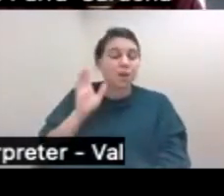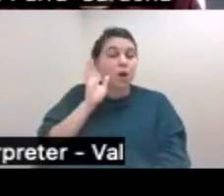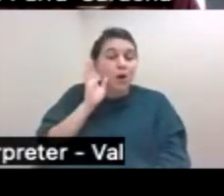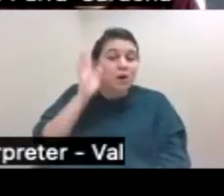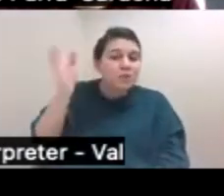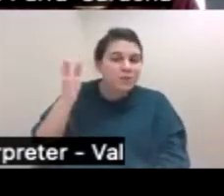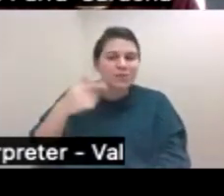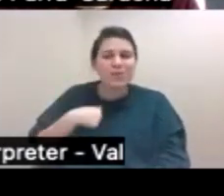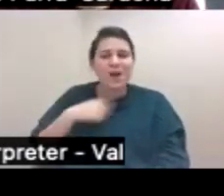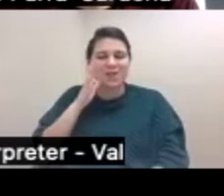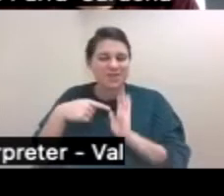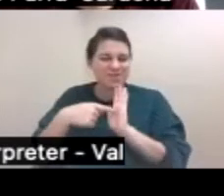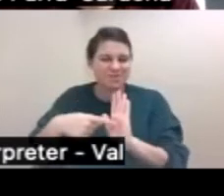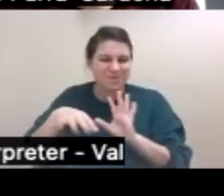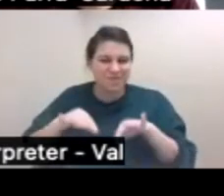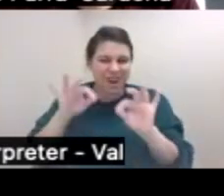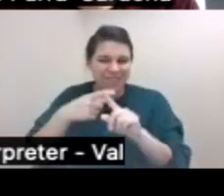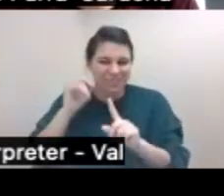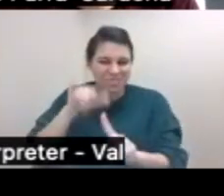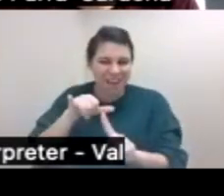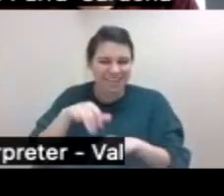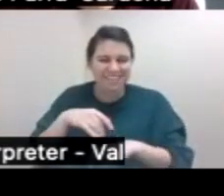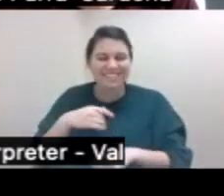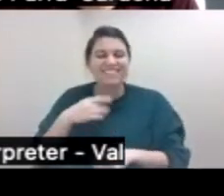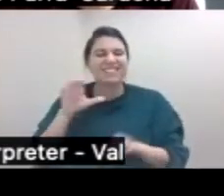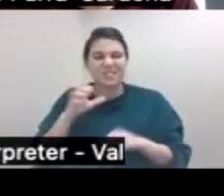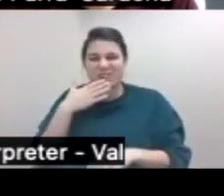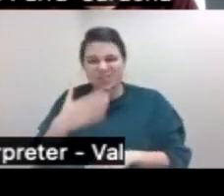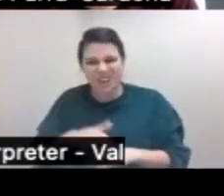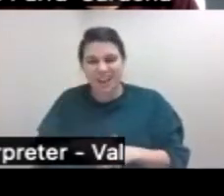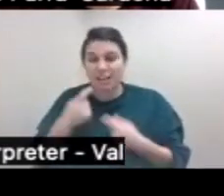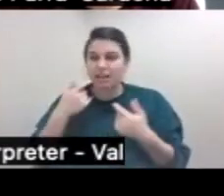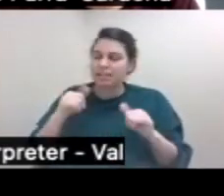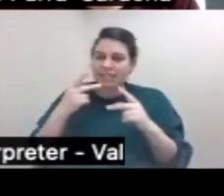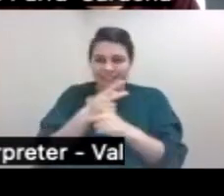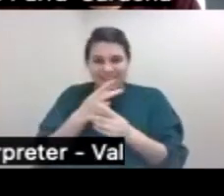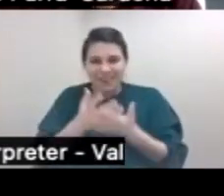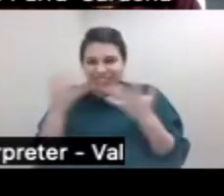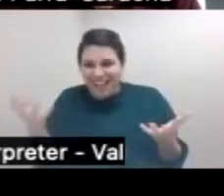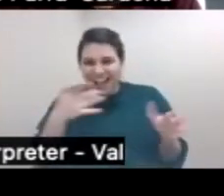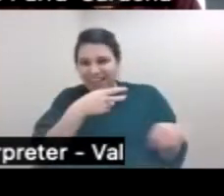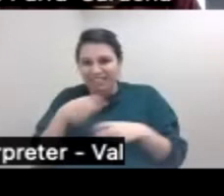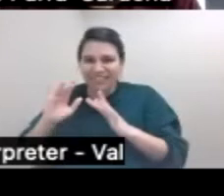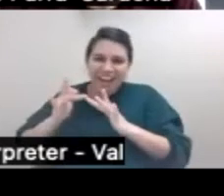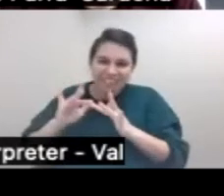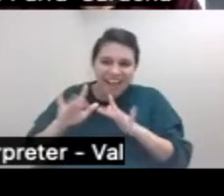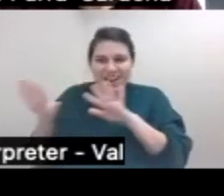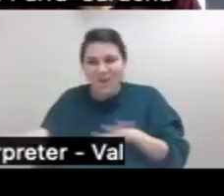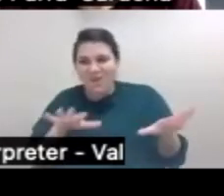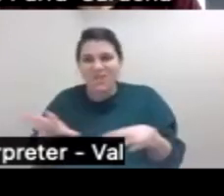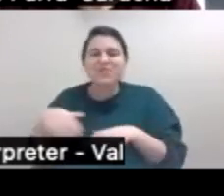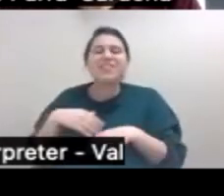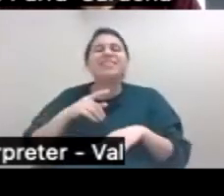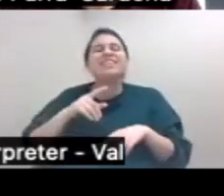present you findings from that is going very well, but we're figuring out so many things how to deliver online and it's having great